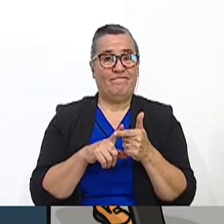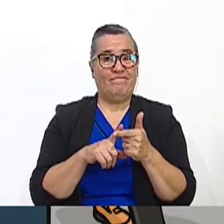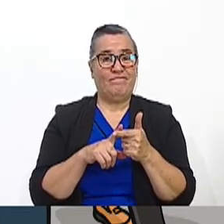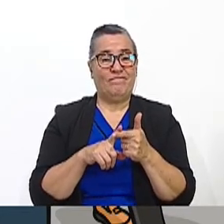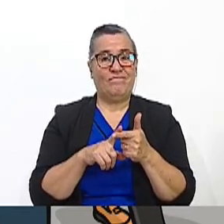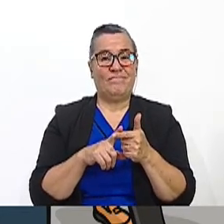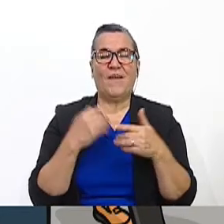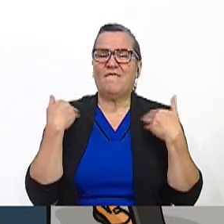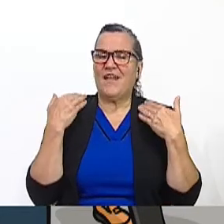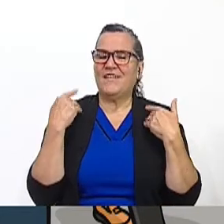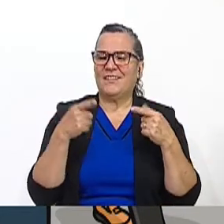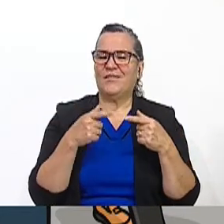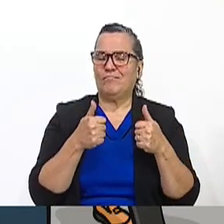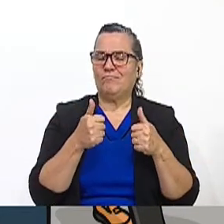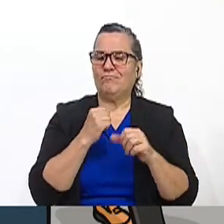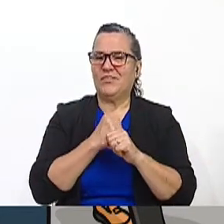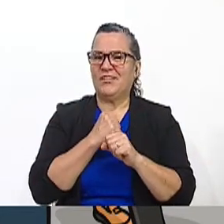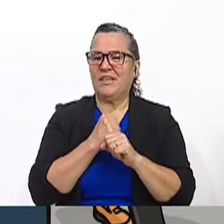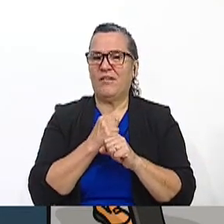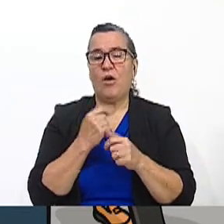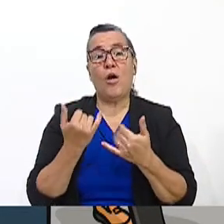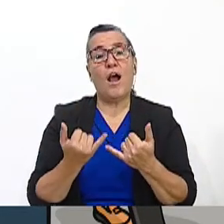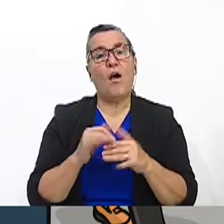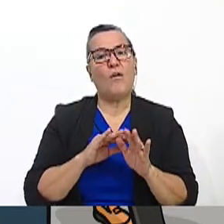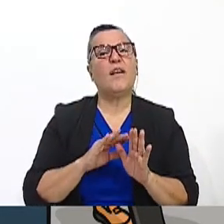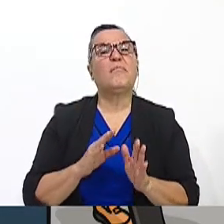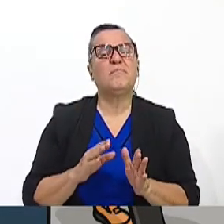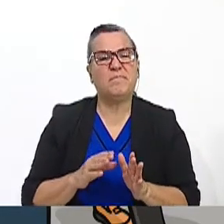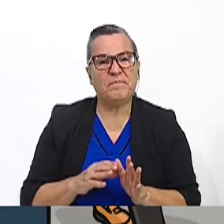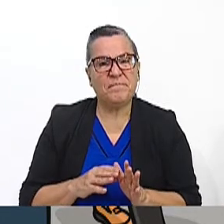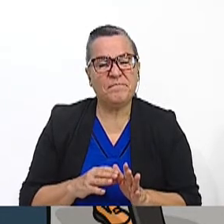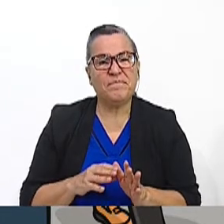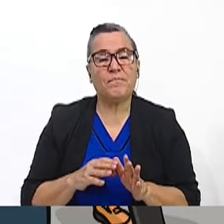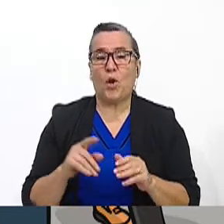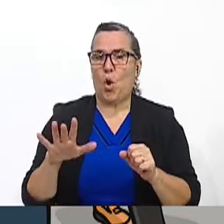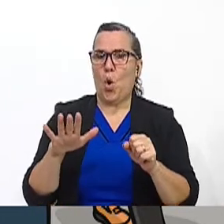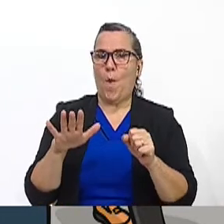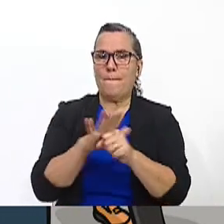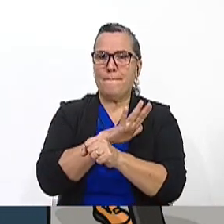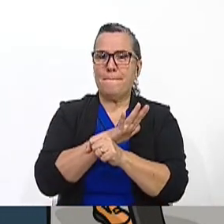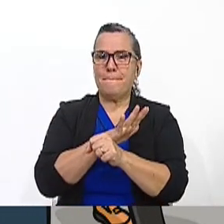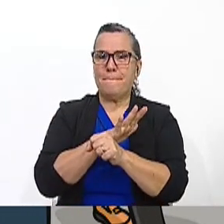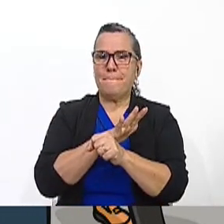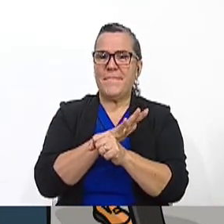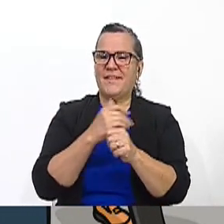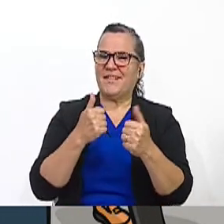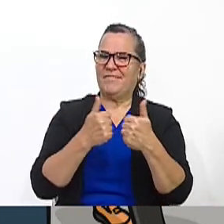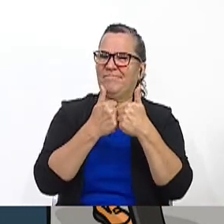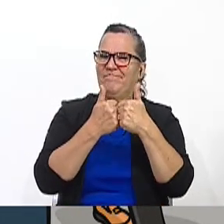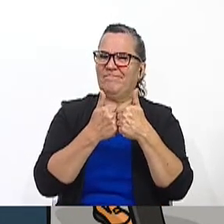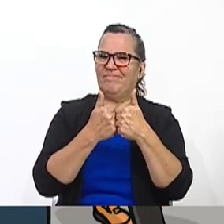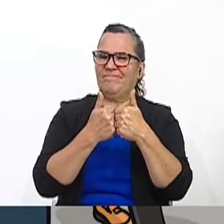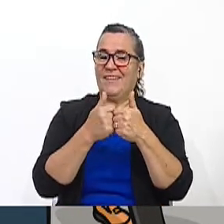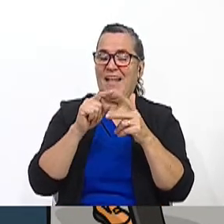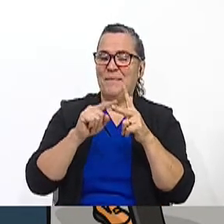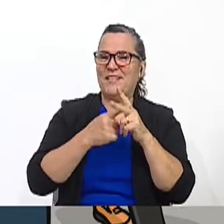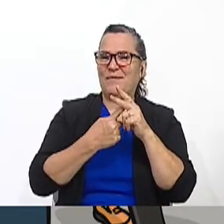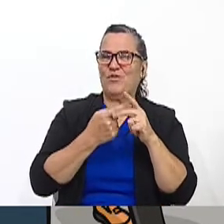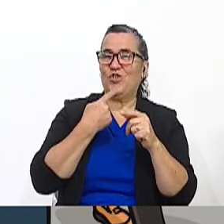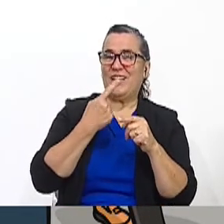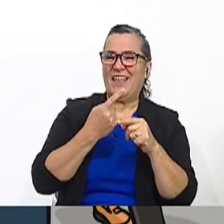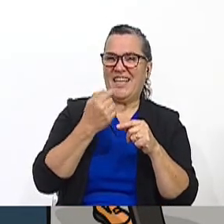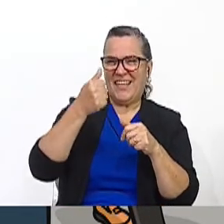congratulations. Very good job. Now, we're going to complete the task I assigned you at the beginning, right?